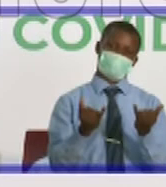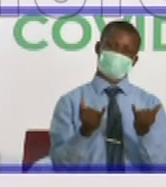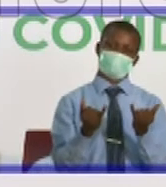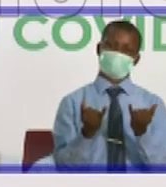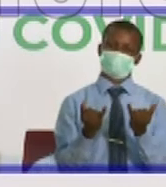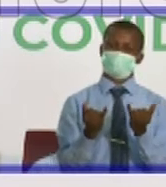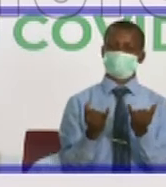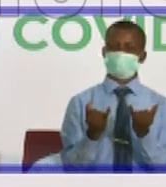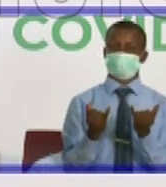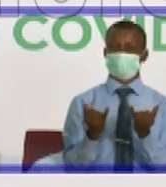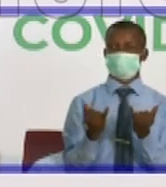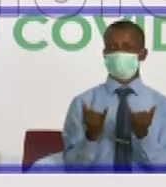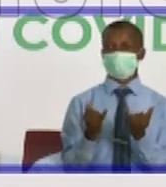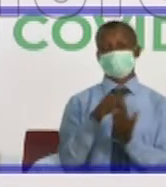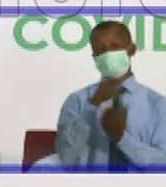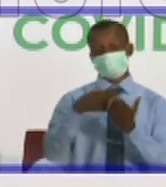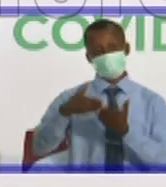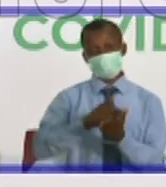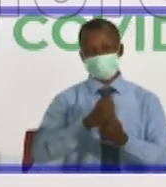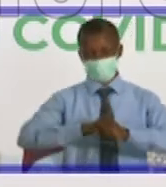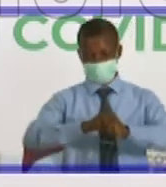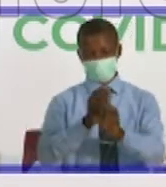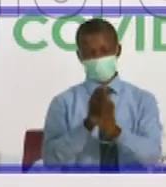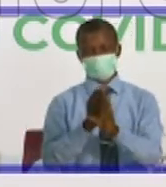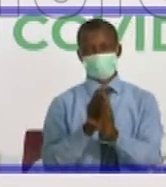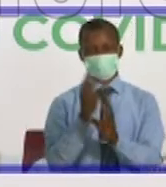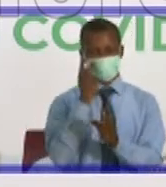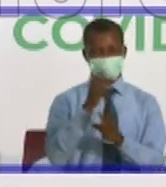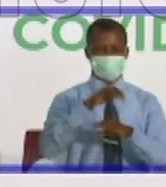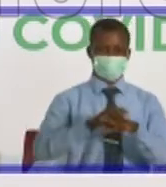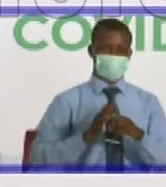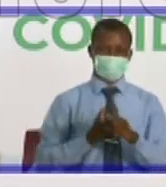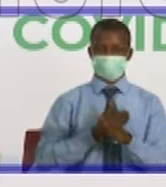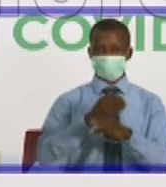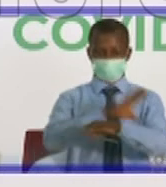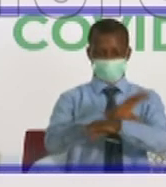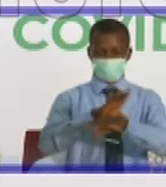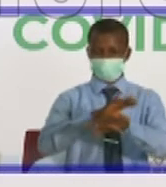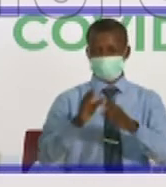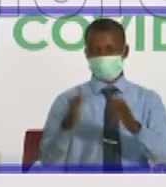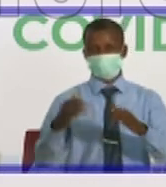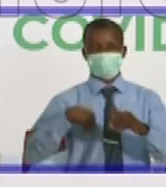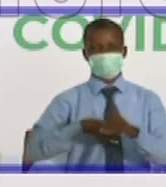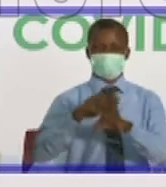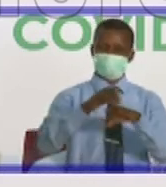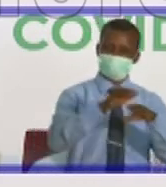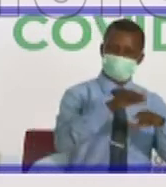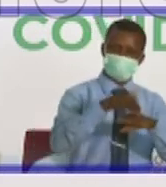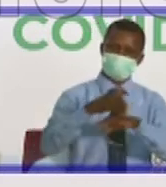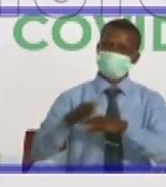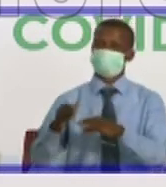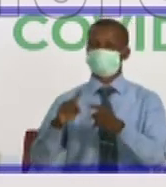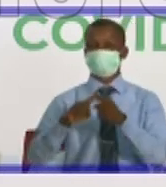these new guidelines are on our website. We have already distributed them to all commissioners of health,